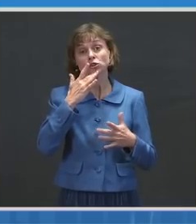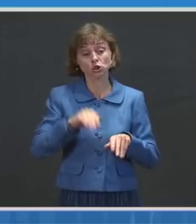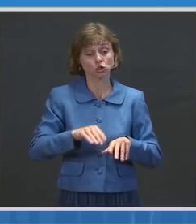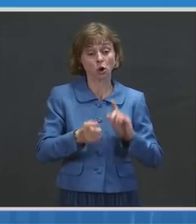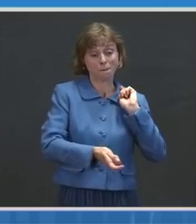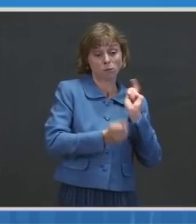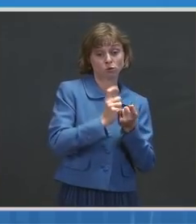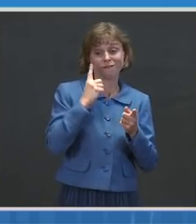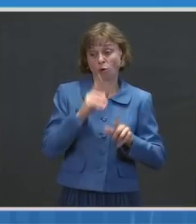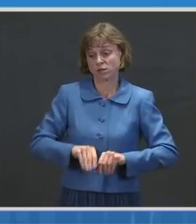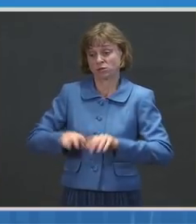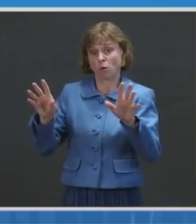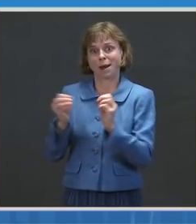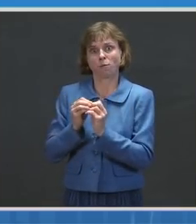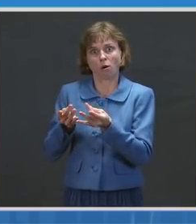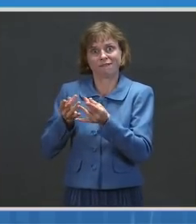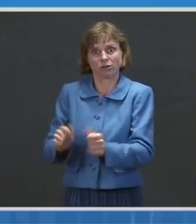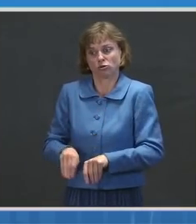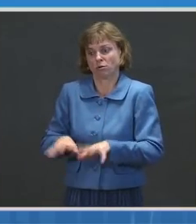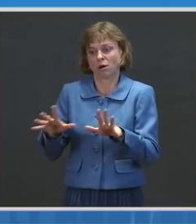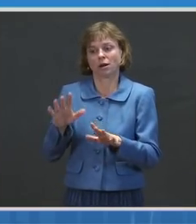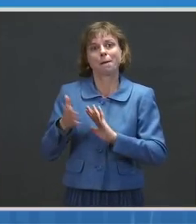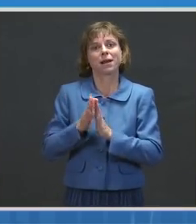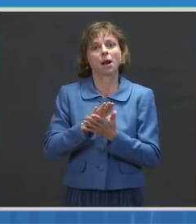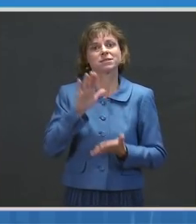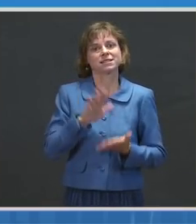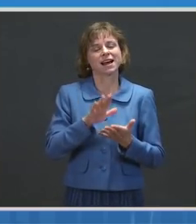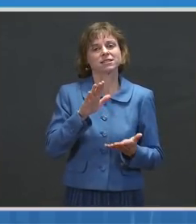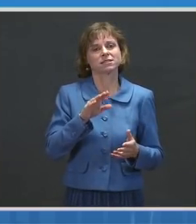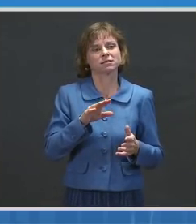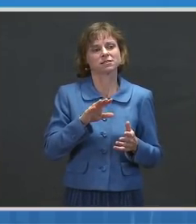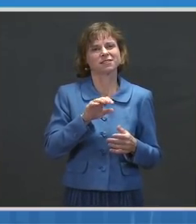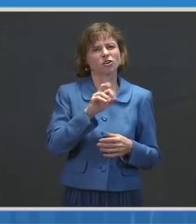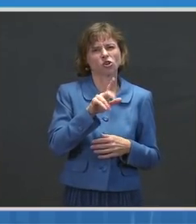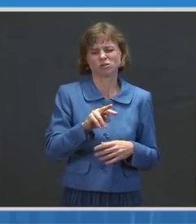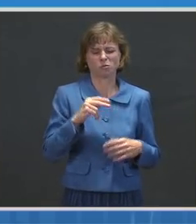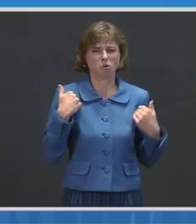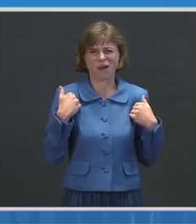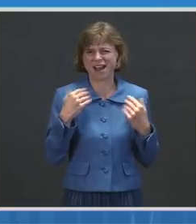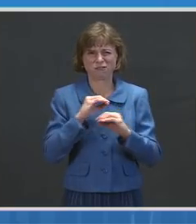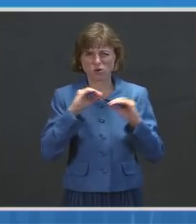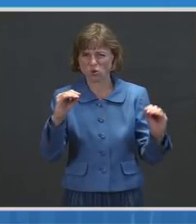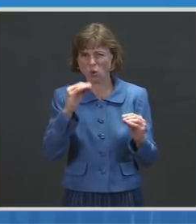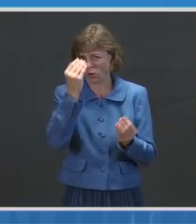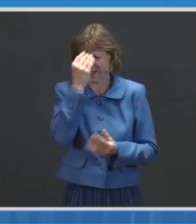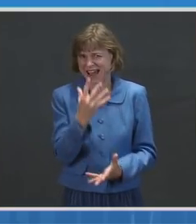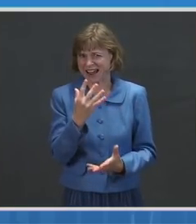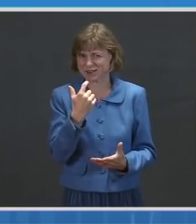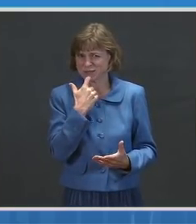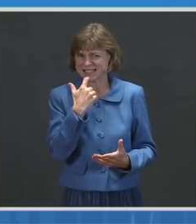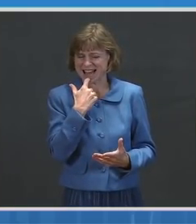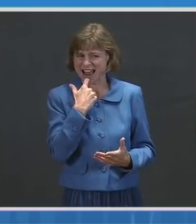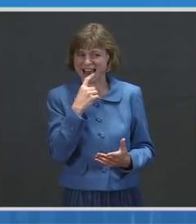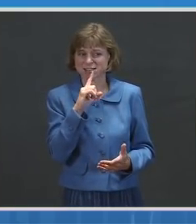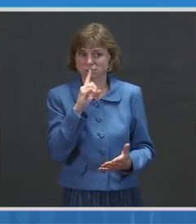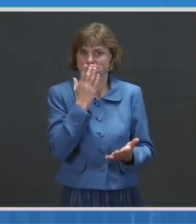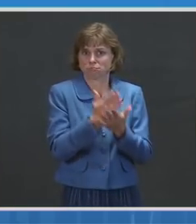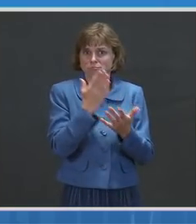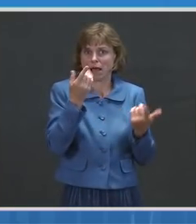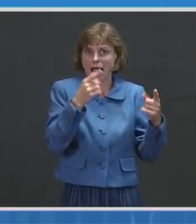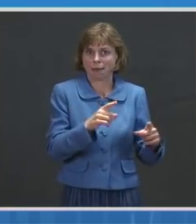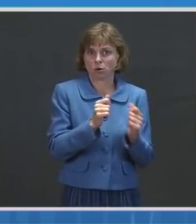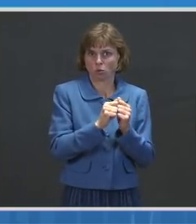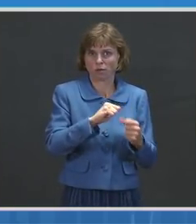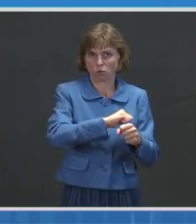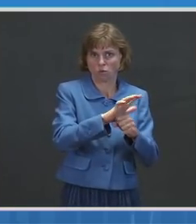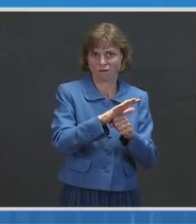virulent, but we do not have any data to indicate that that is, in fact, happening with SARS-CoV-2. Dr. And